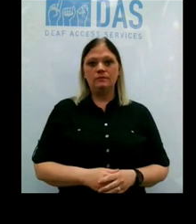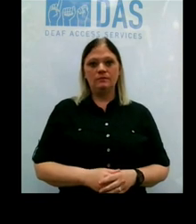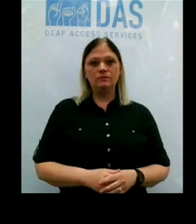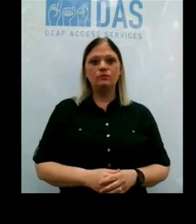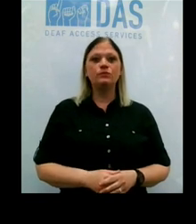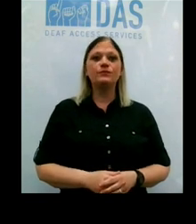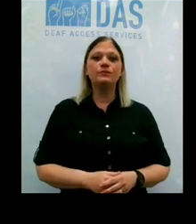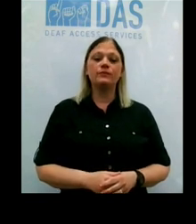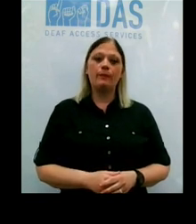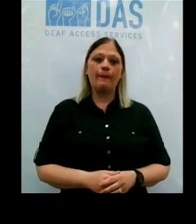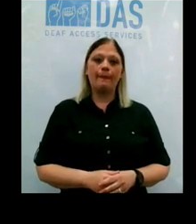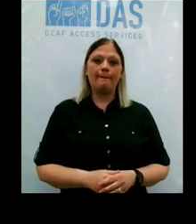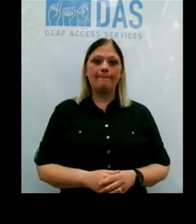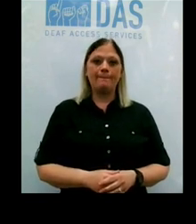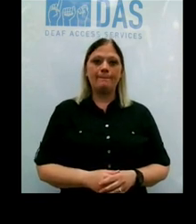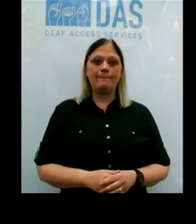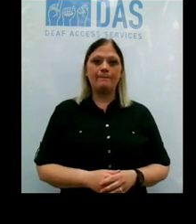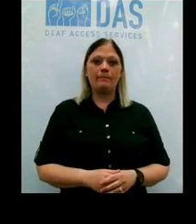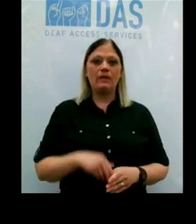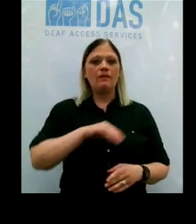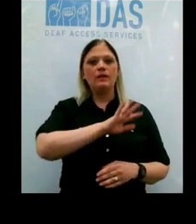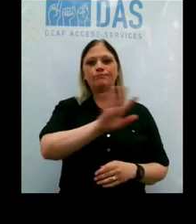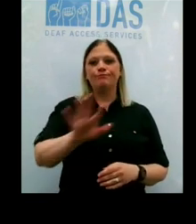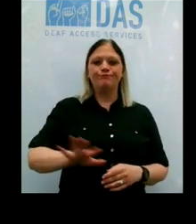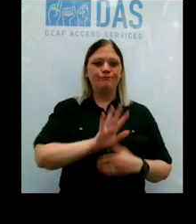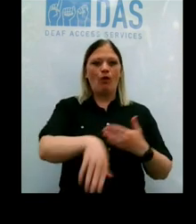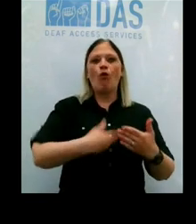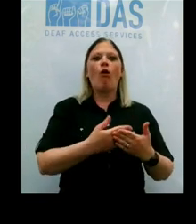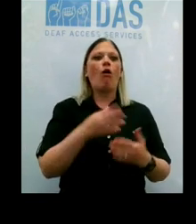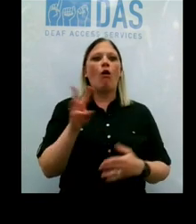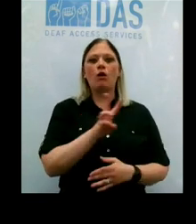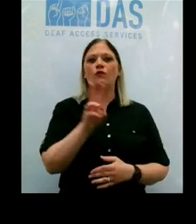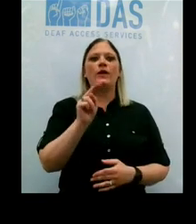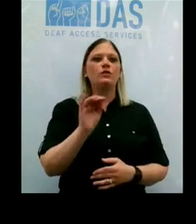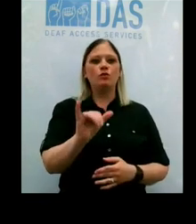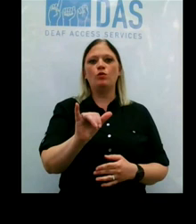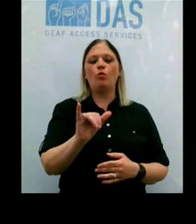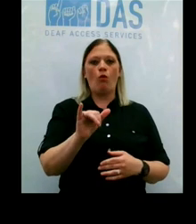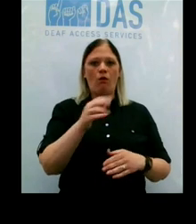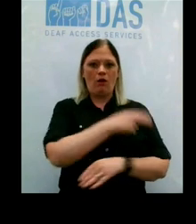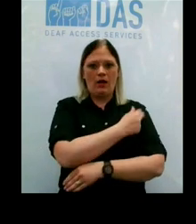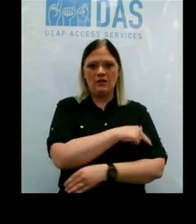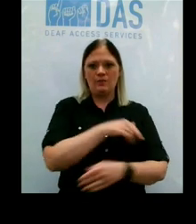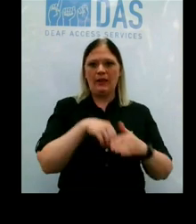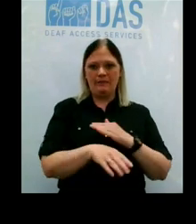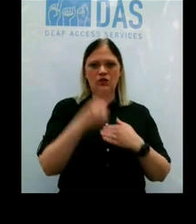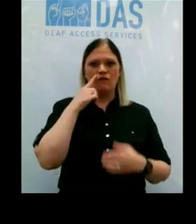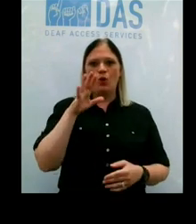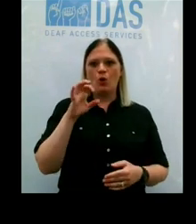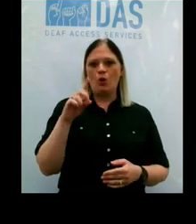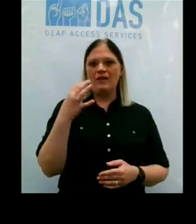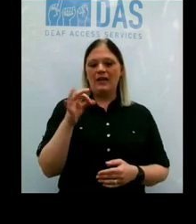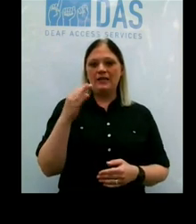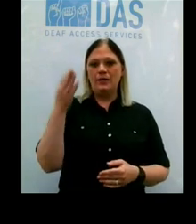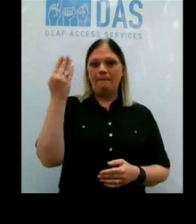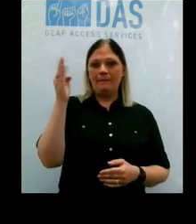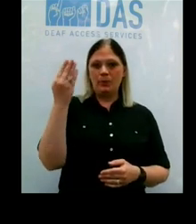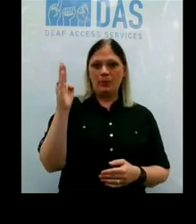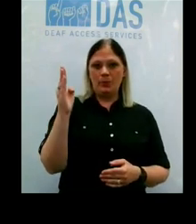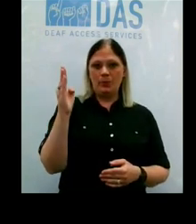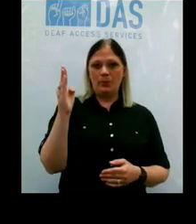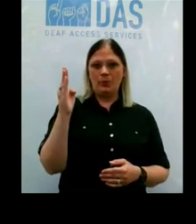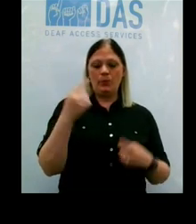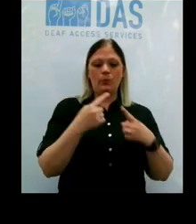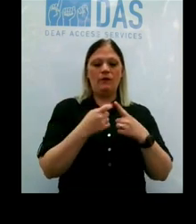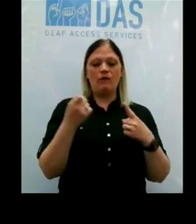So this is looking at all of Western New York hospital admissions for COVID-19 in blue. And then of